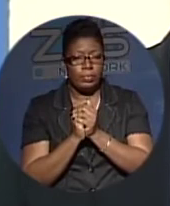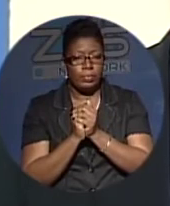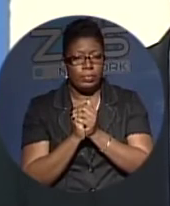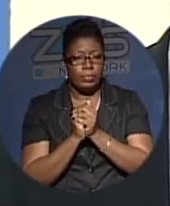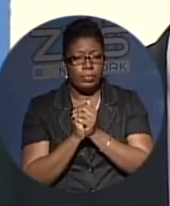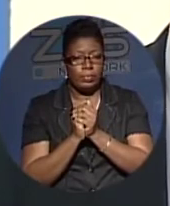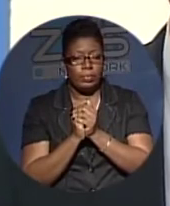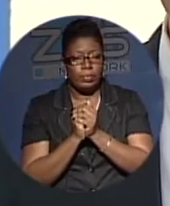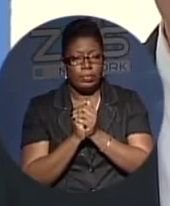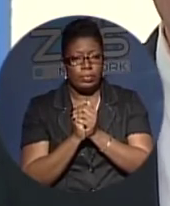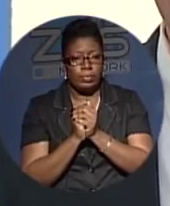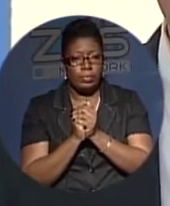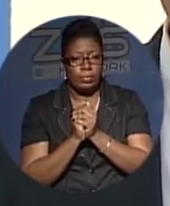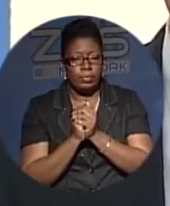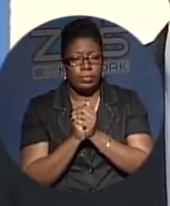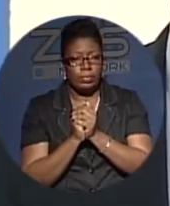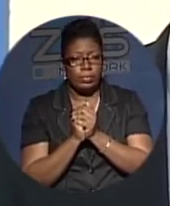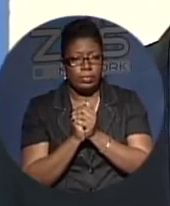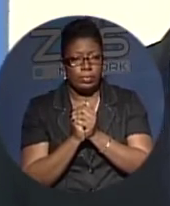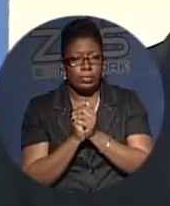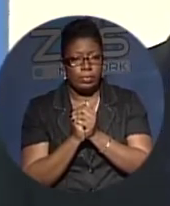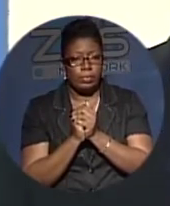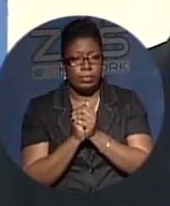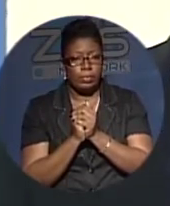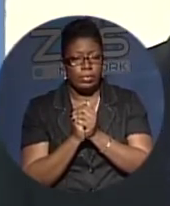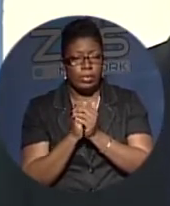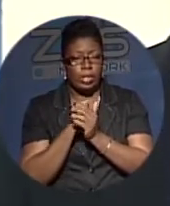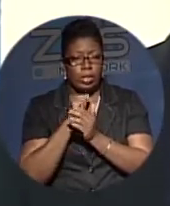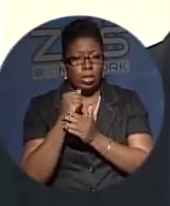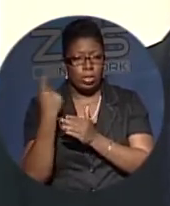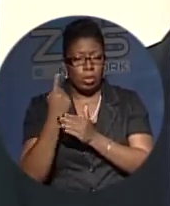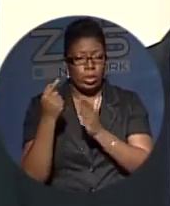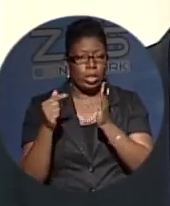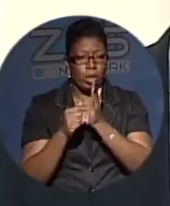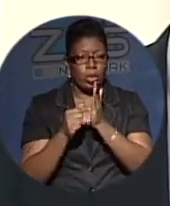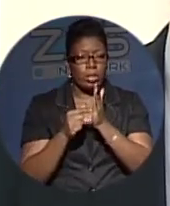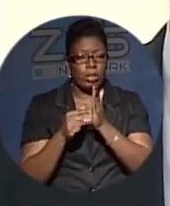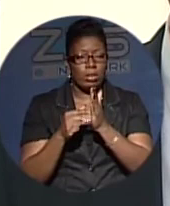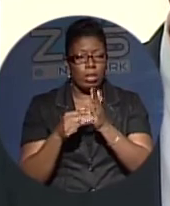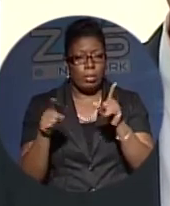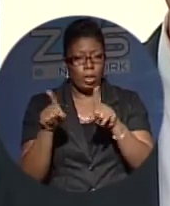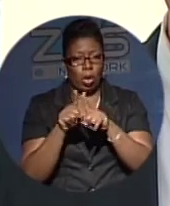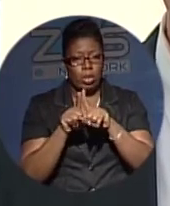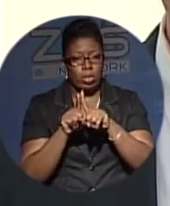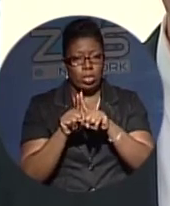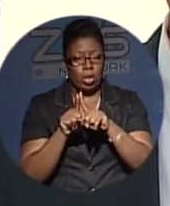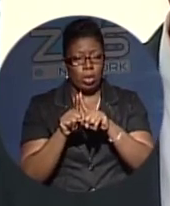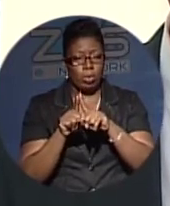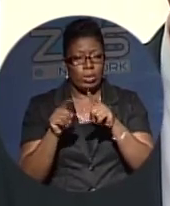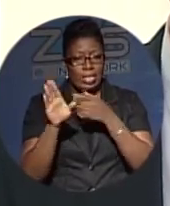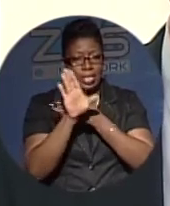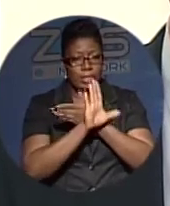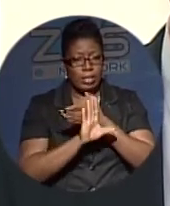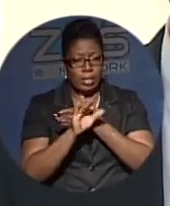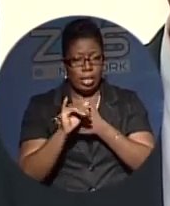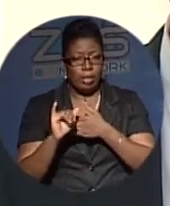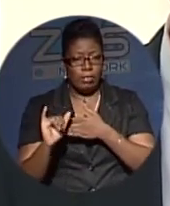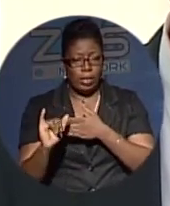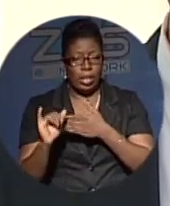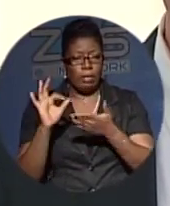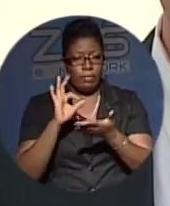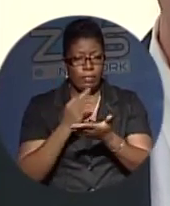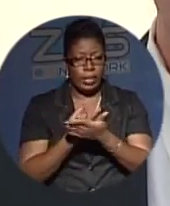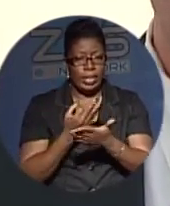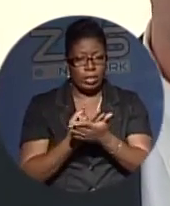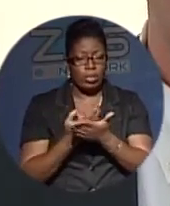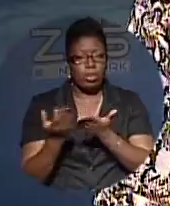short-term loans. And not only loans, we're talking about savings, only savings, possibilities of other financial services like